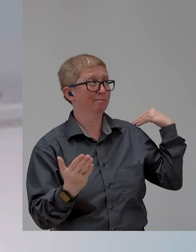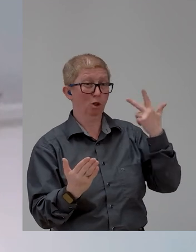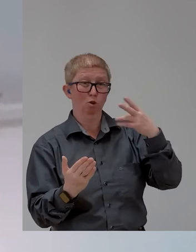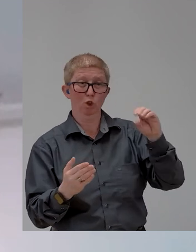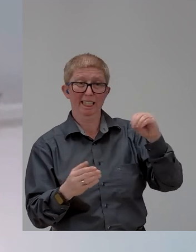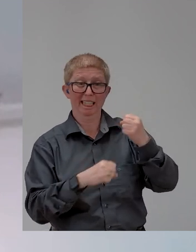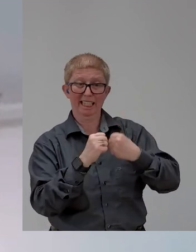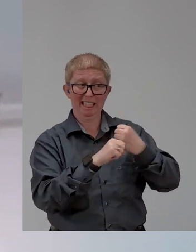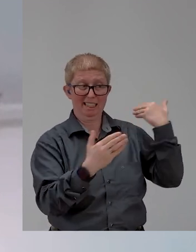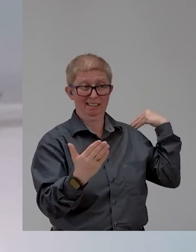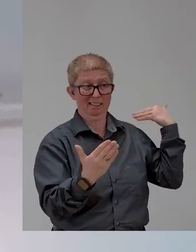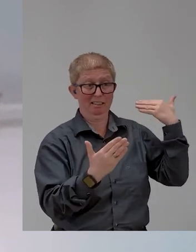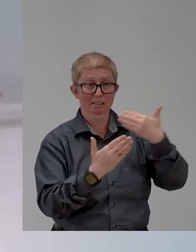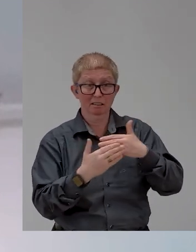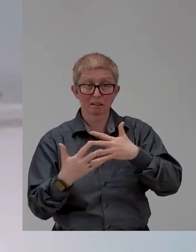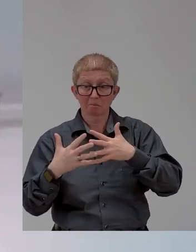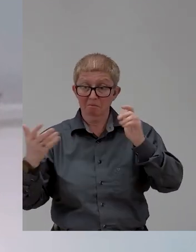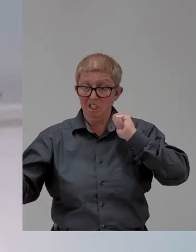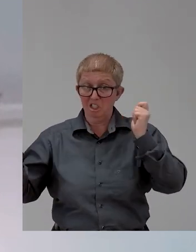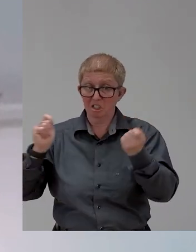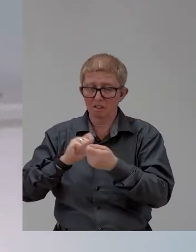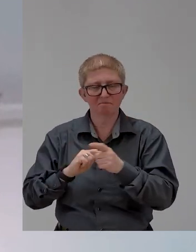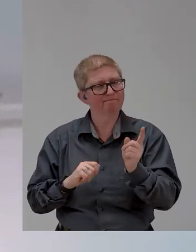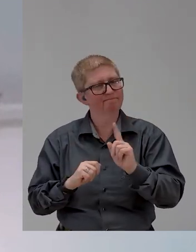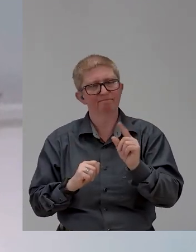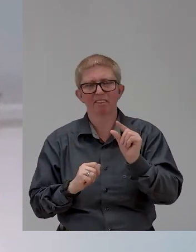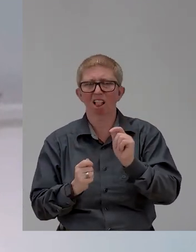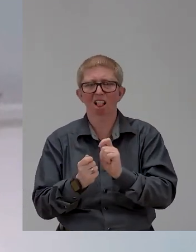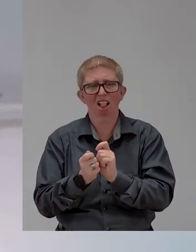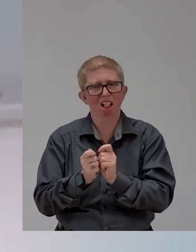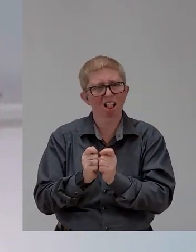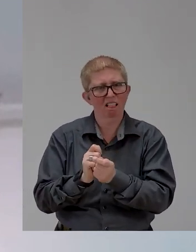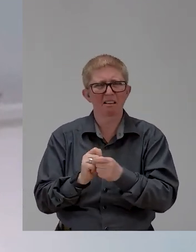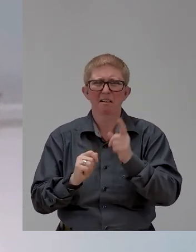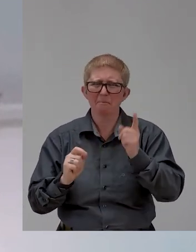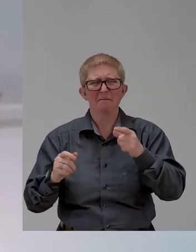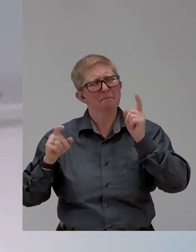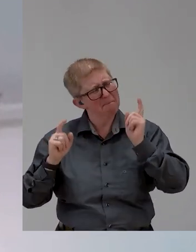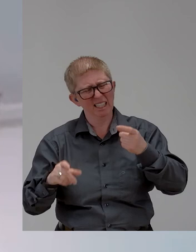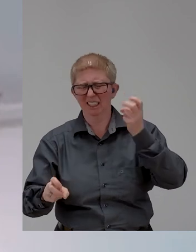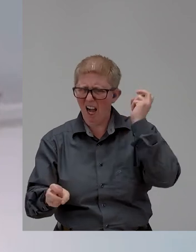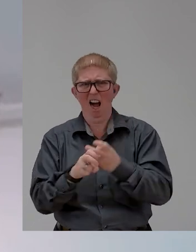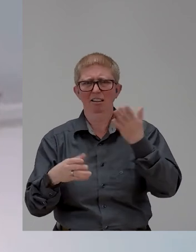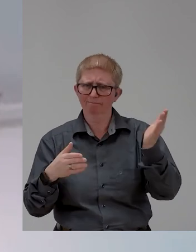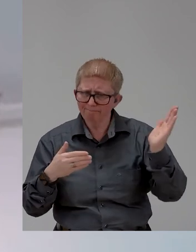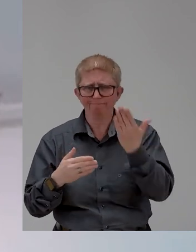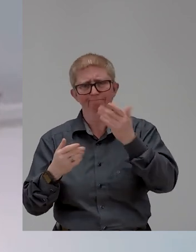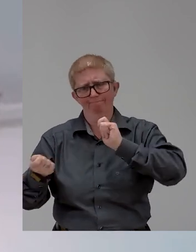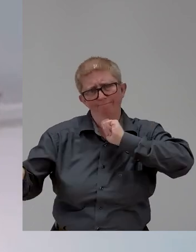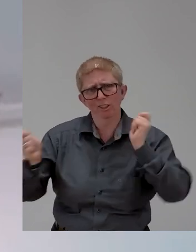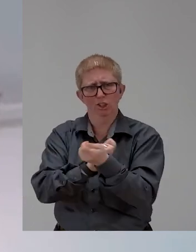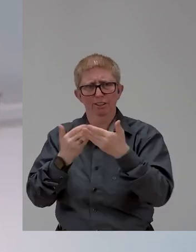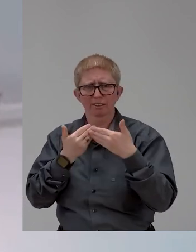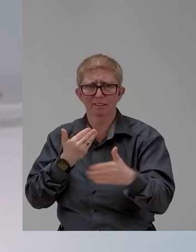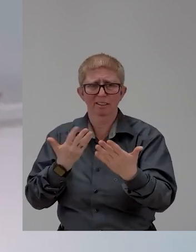enforcement. The Business and Human Rights Treaty, should it be passed and should it include disability, is actually a